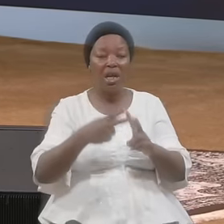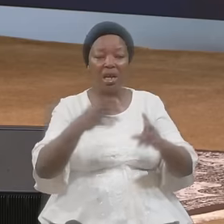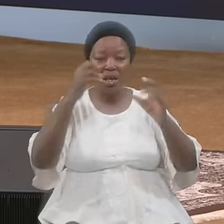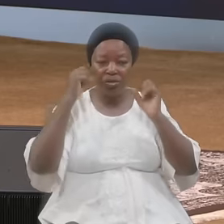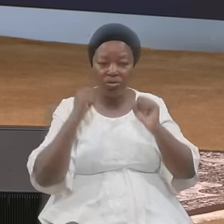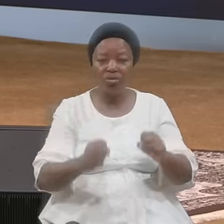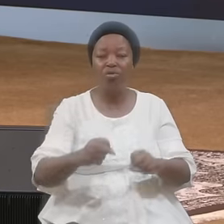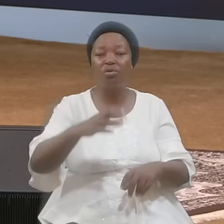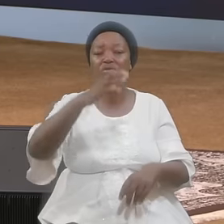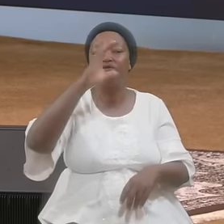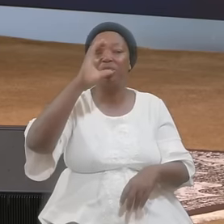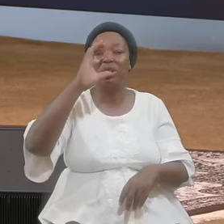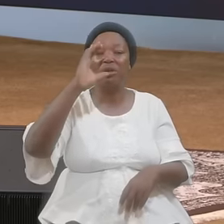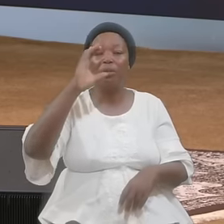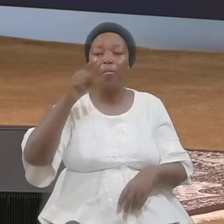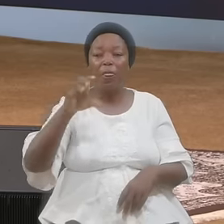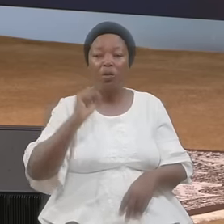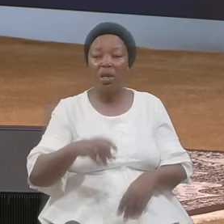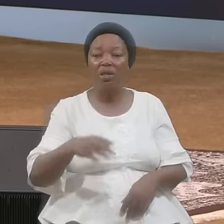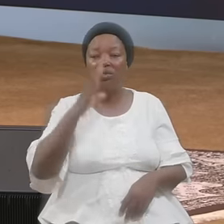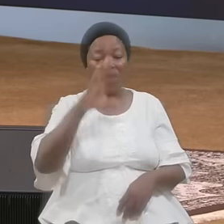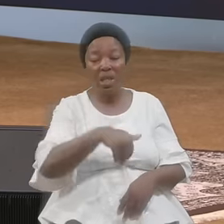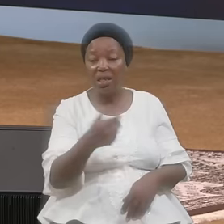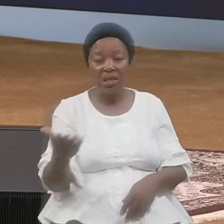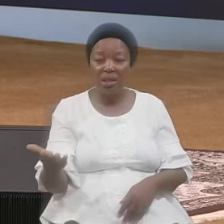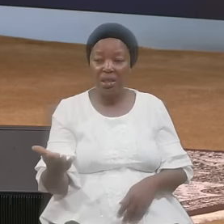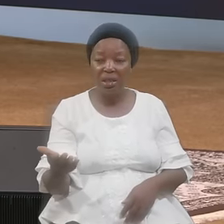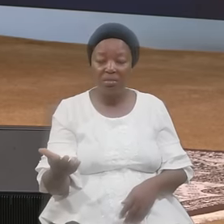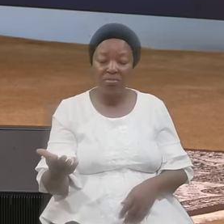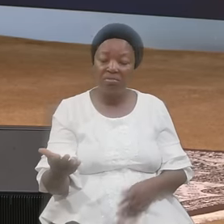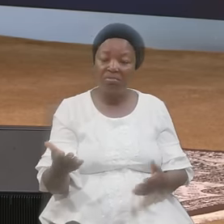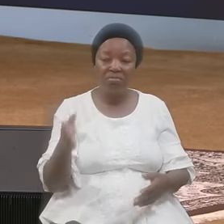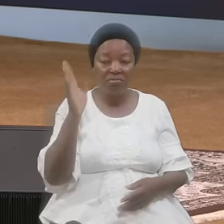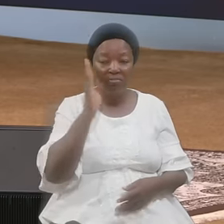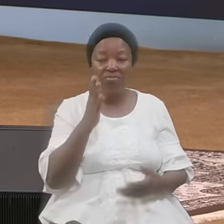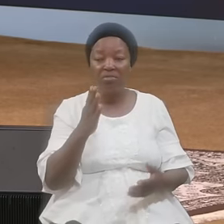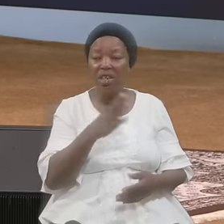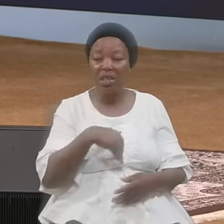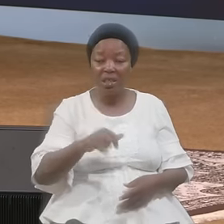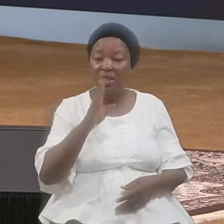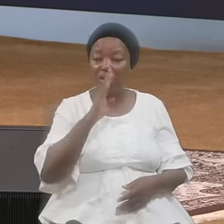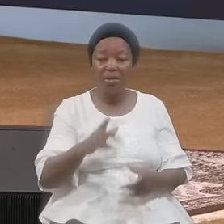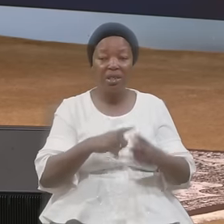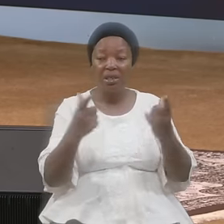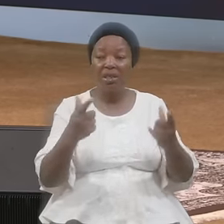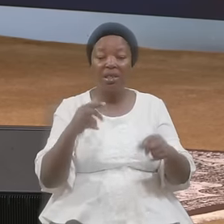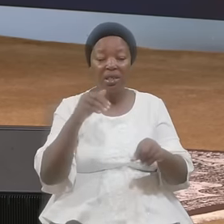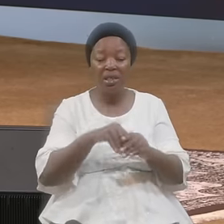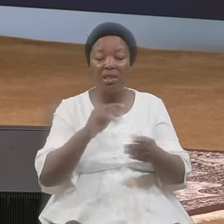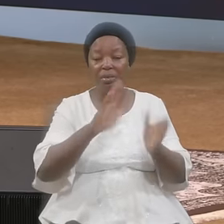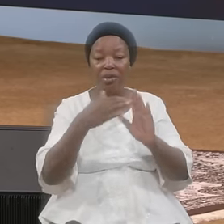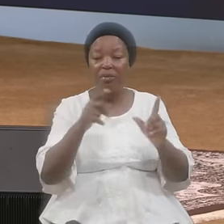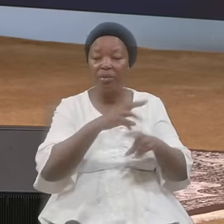Drink You Can Drink Whatever Alcohol And Still Be Great In Sight Of The World